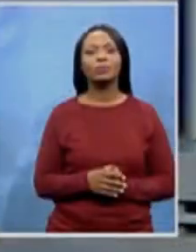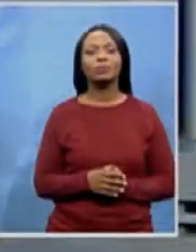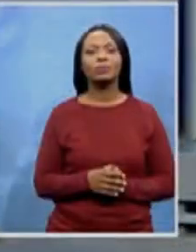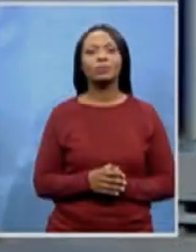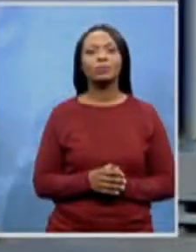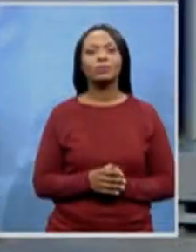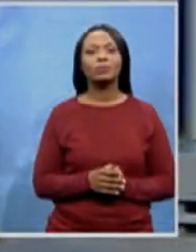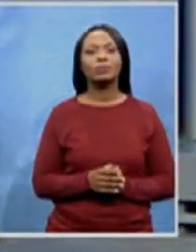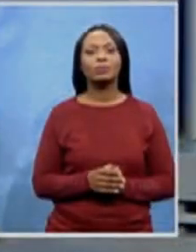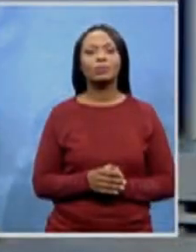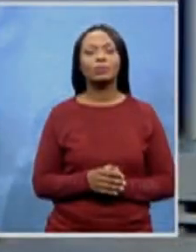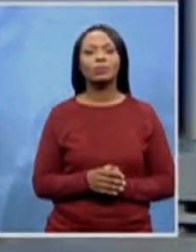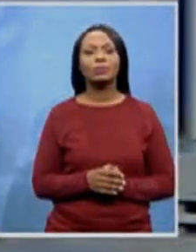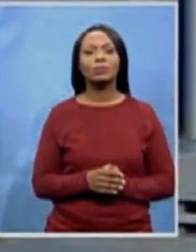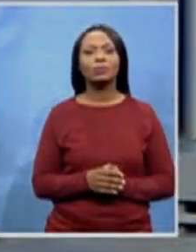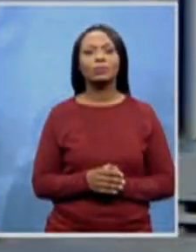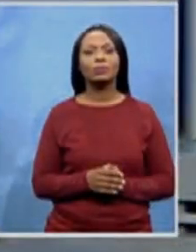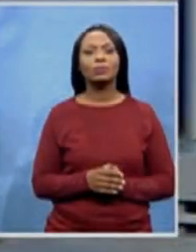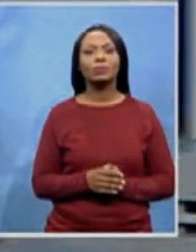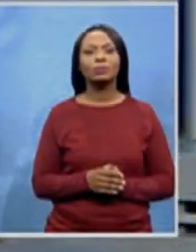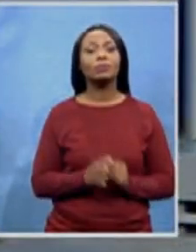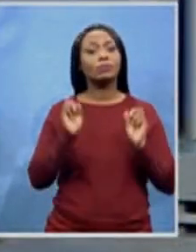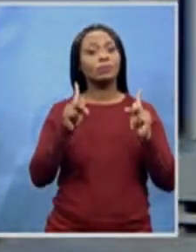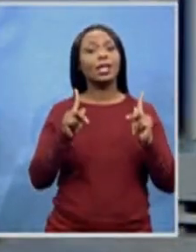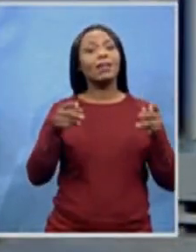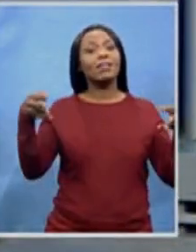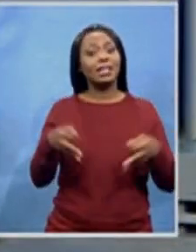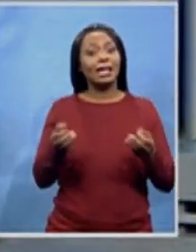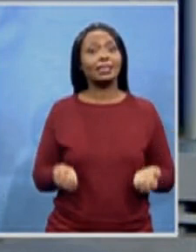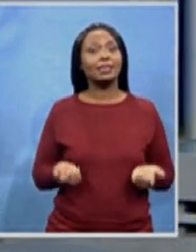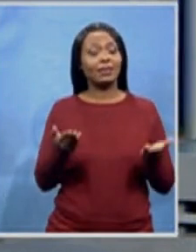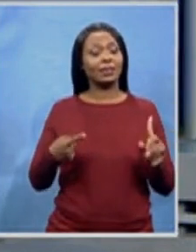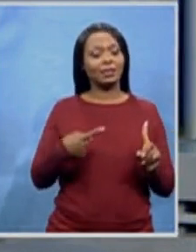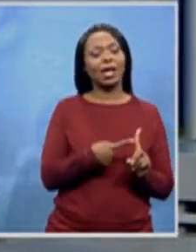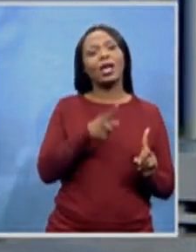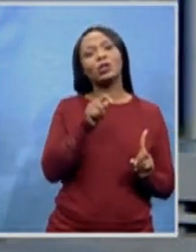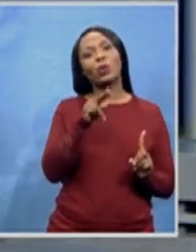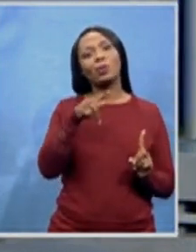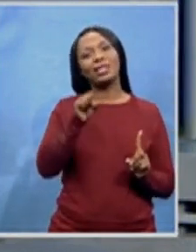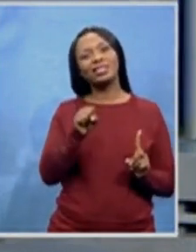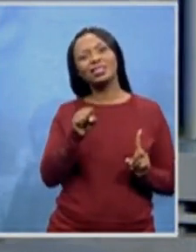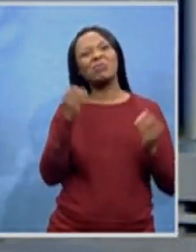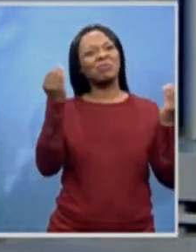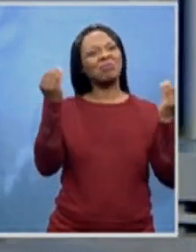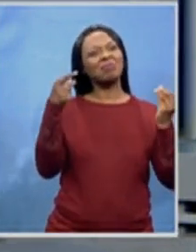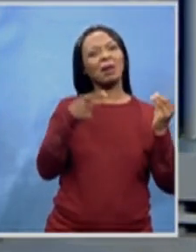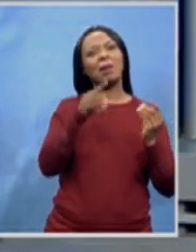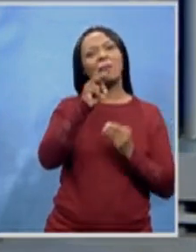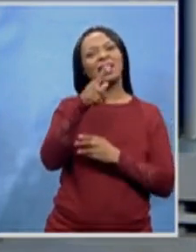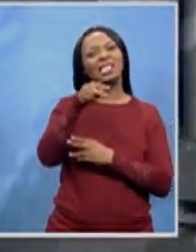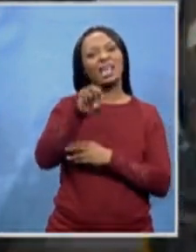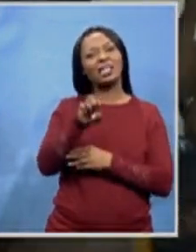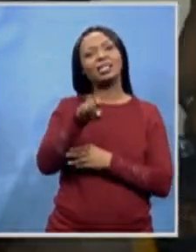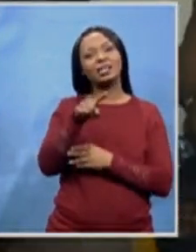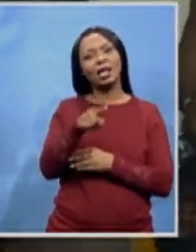All right, the funeral service of Thrompi's member and quite a star Emmanuel Mazzane underway in Soweto. have those visuals up and running.